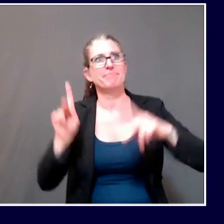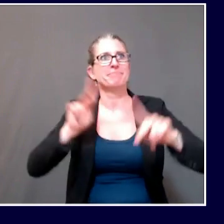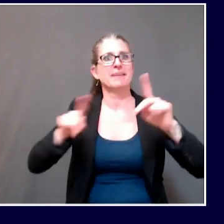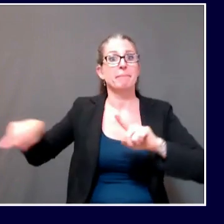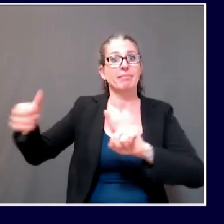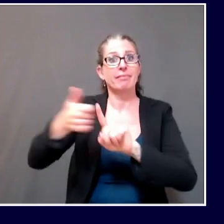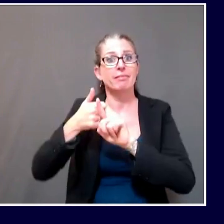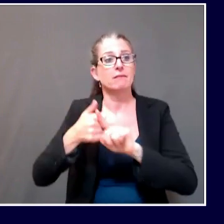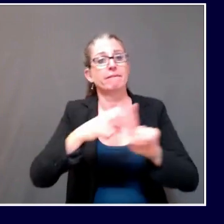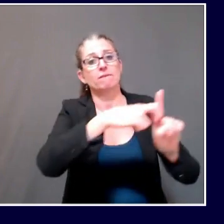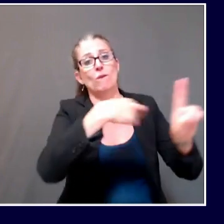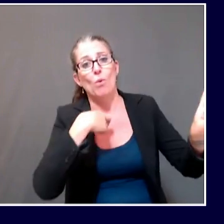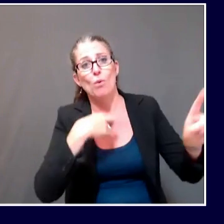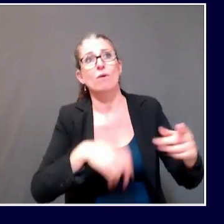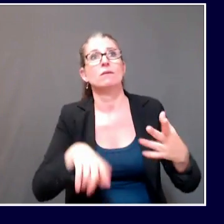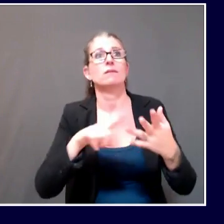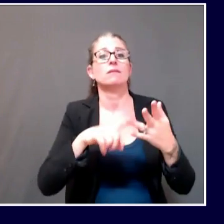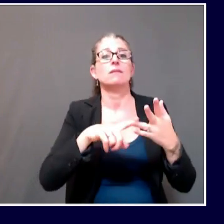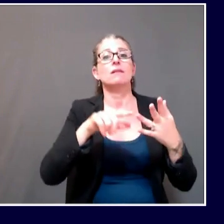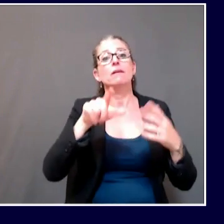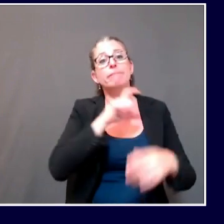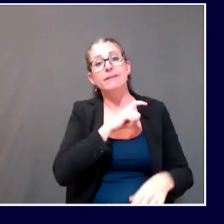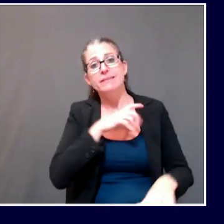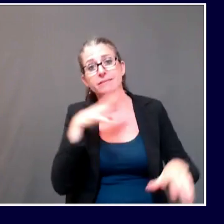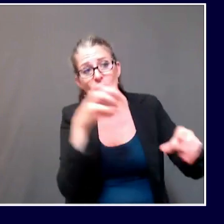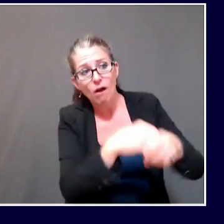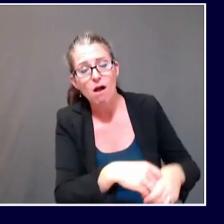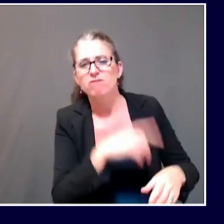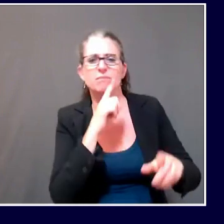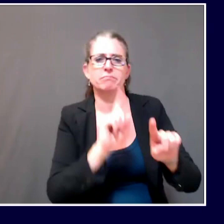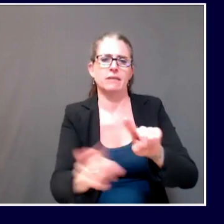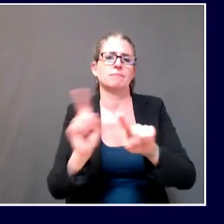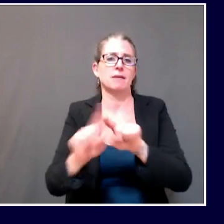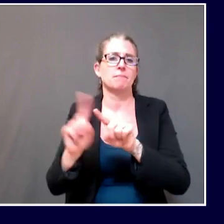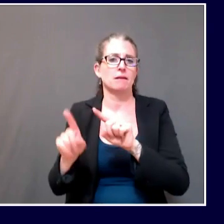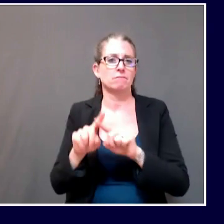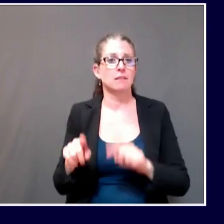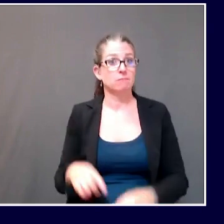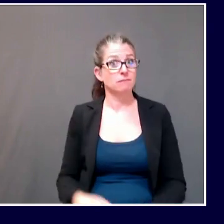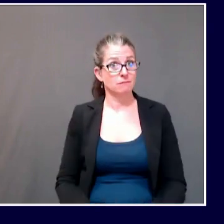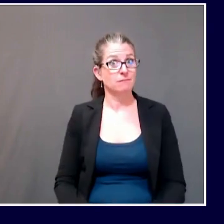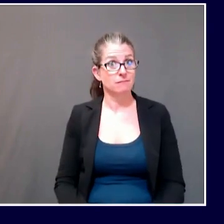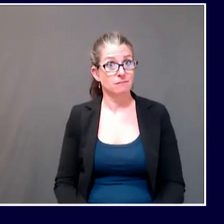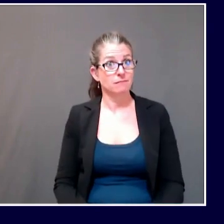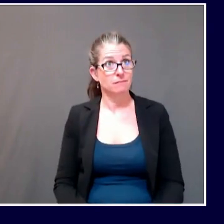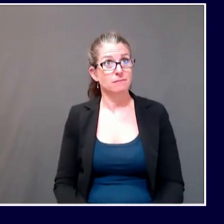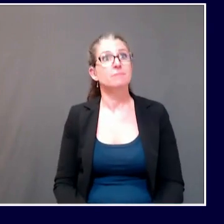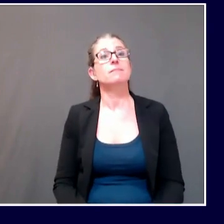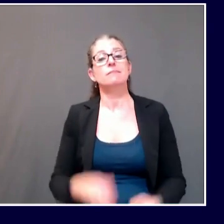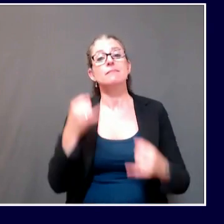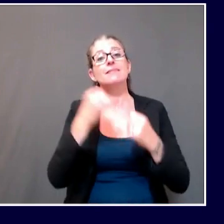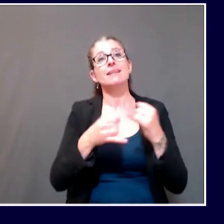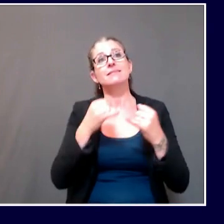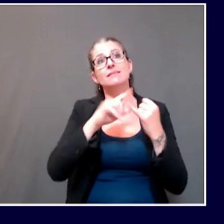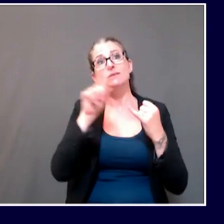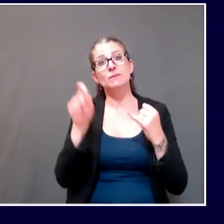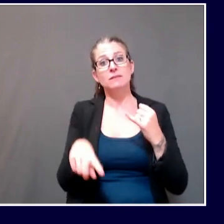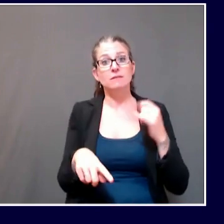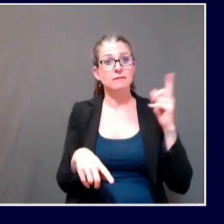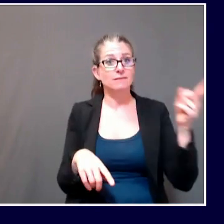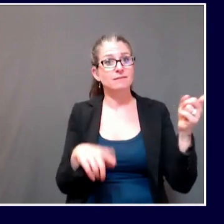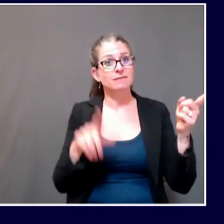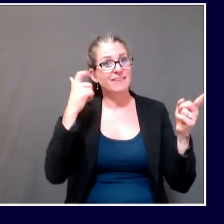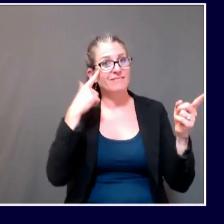Great. Thanks, Alison. Governor, again, that was the last question. I'll turn it back over to you. Oh, thanks a lot. Thank you very much, Dr. Shah and Commissioner